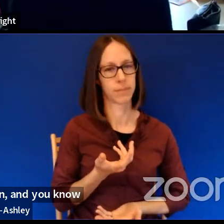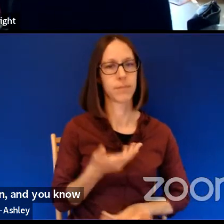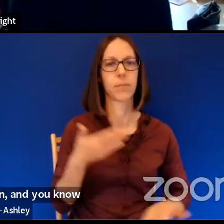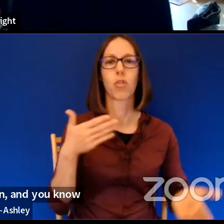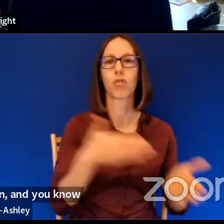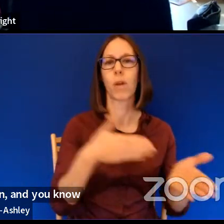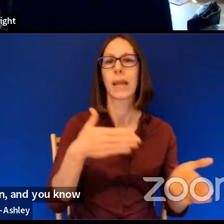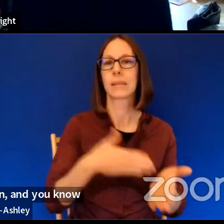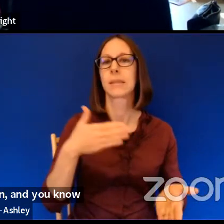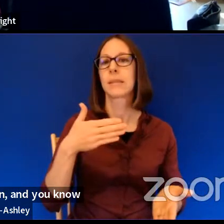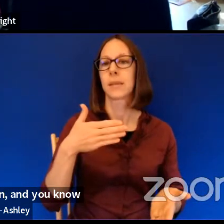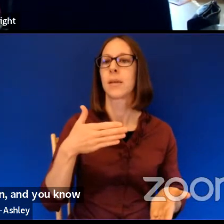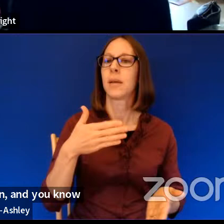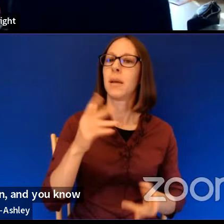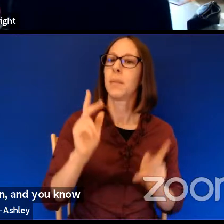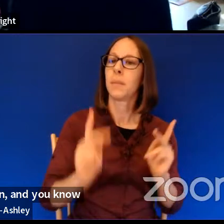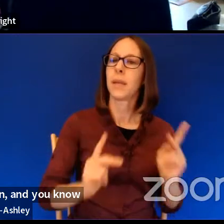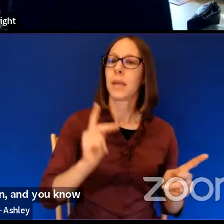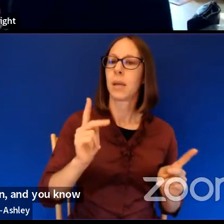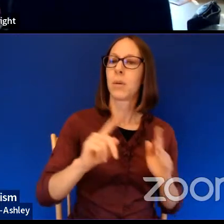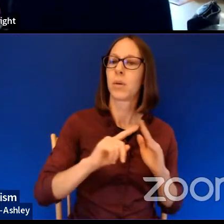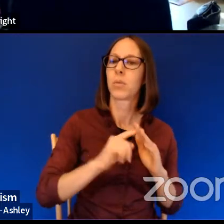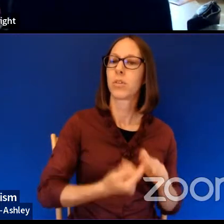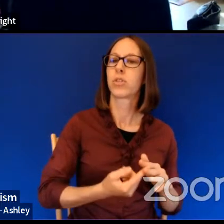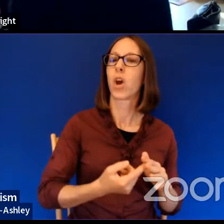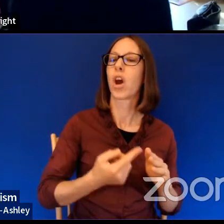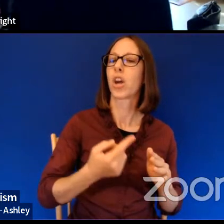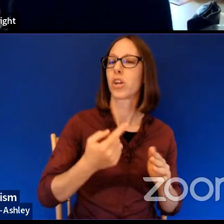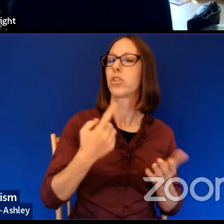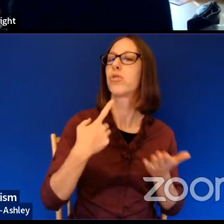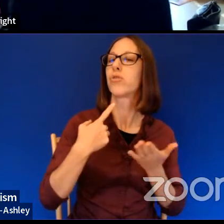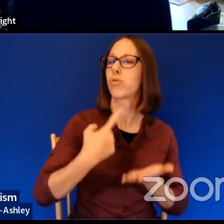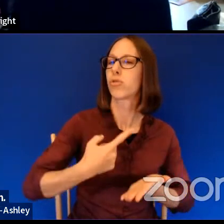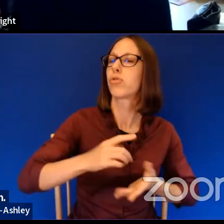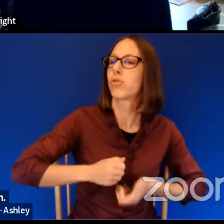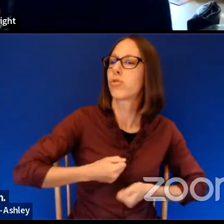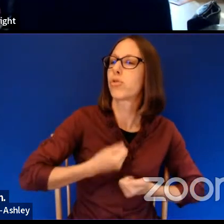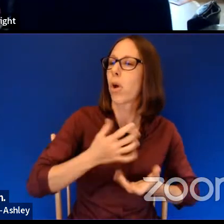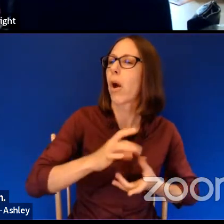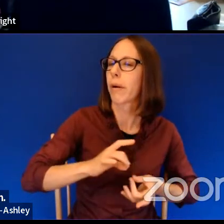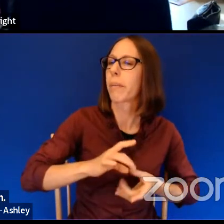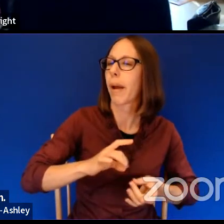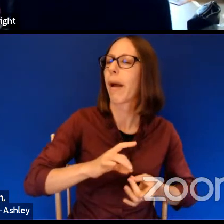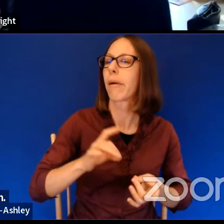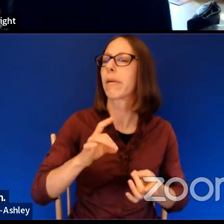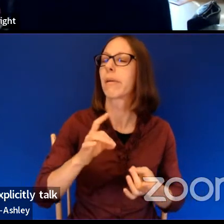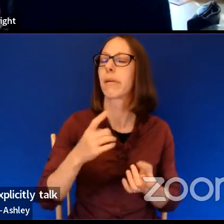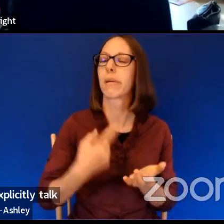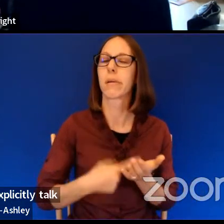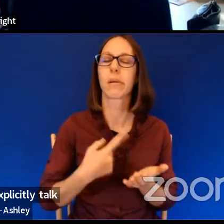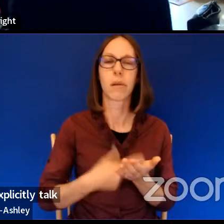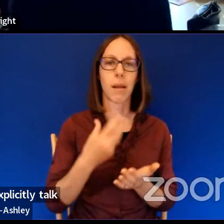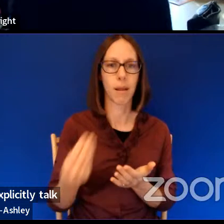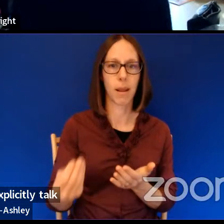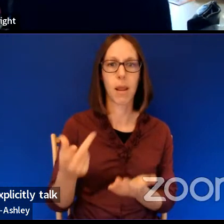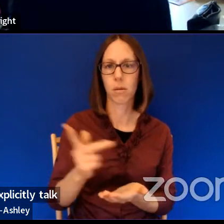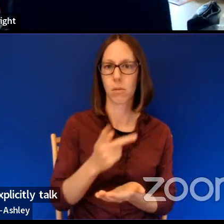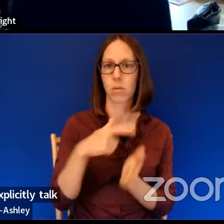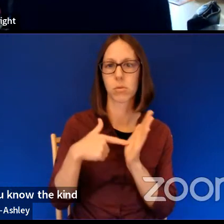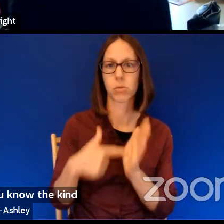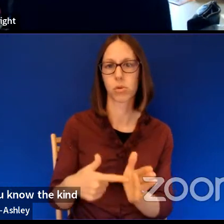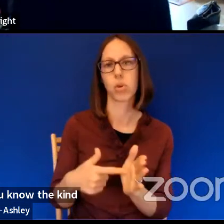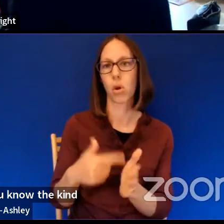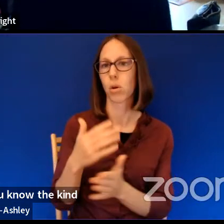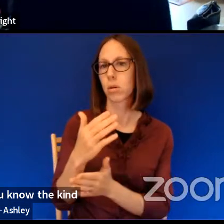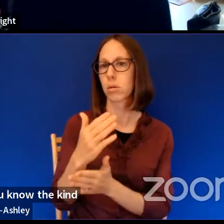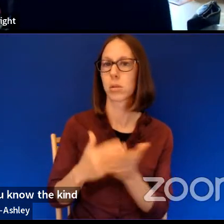that I think people were starting to explicitly talk about it. And there's also poems about, you know, the kind of violence that, uh,